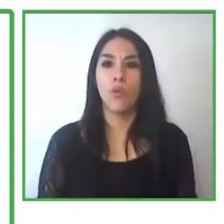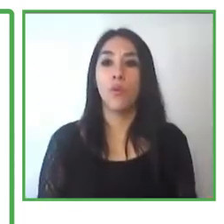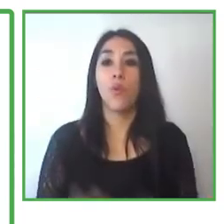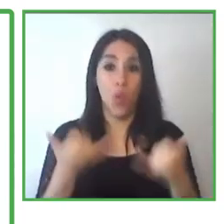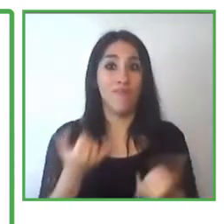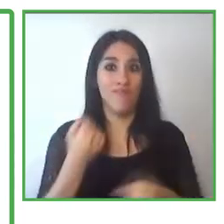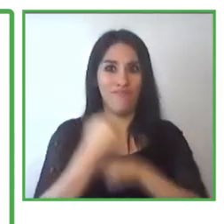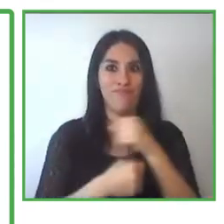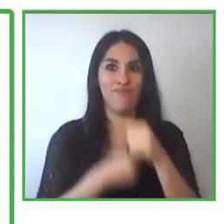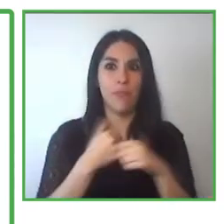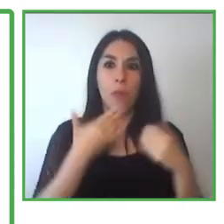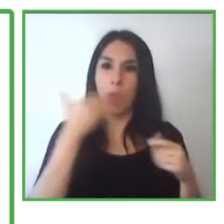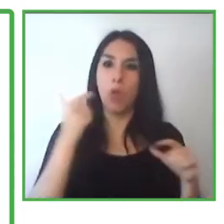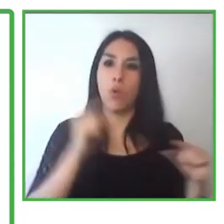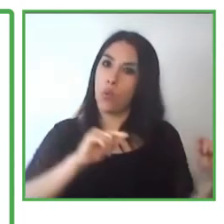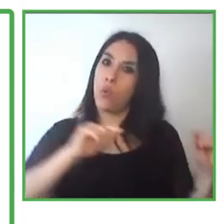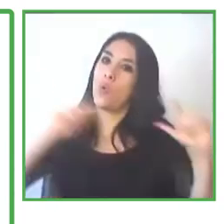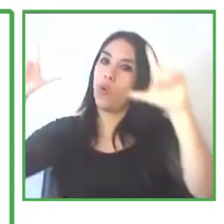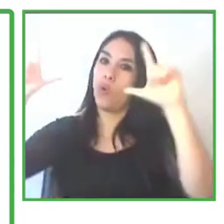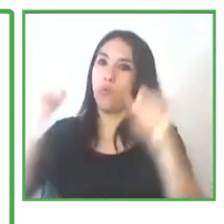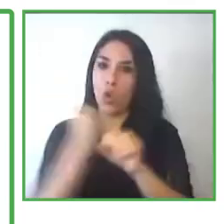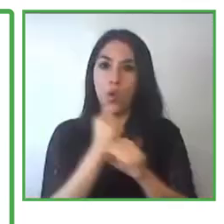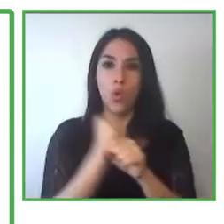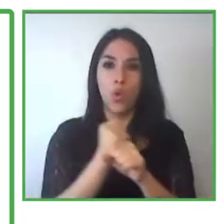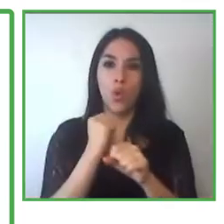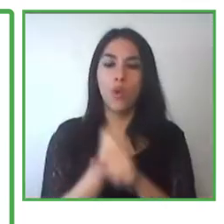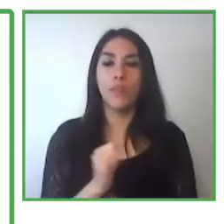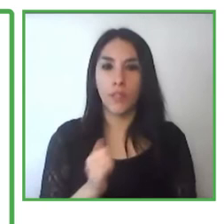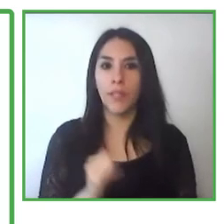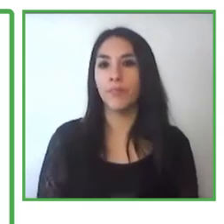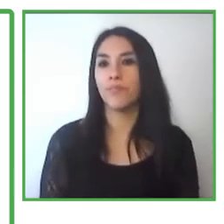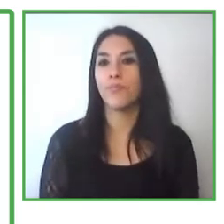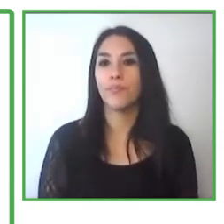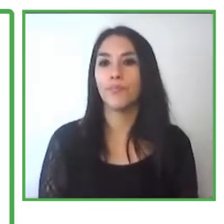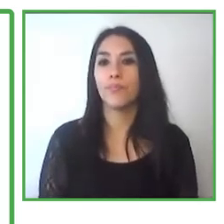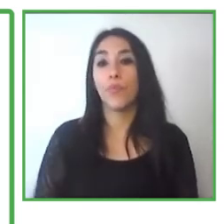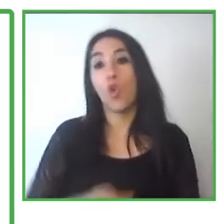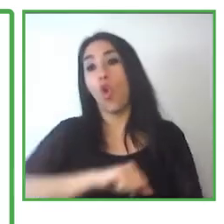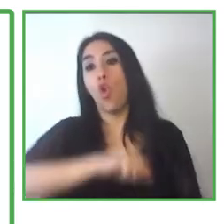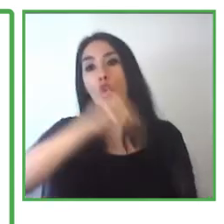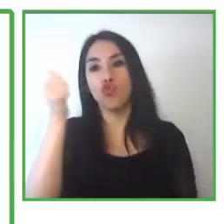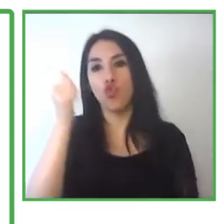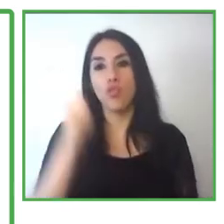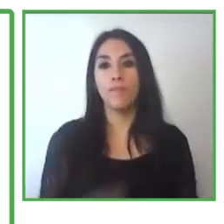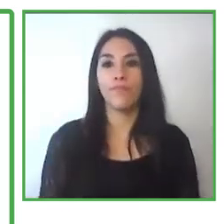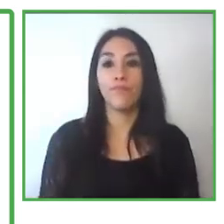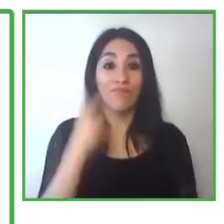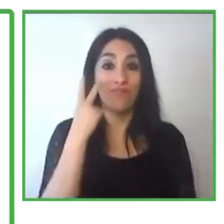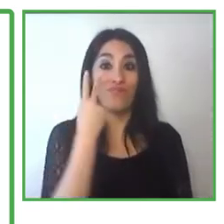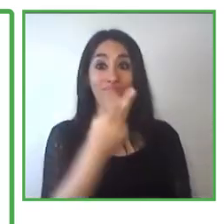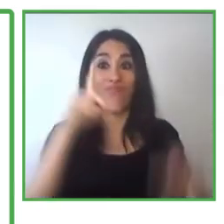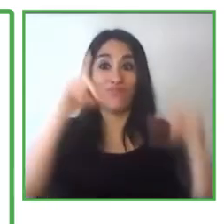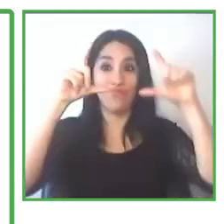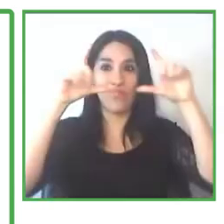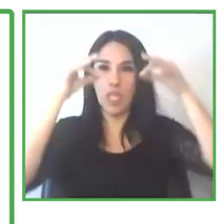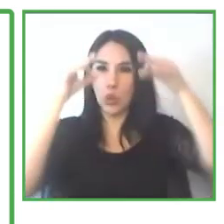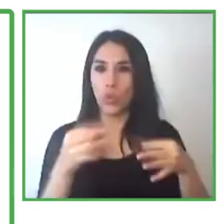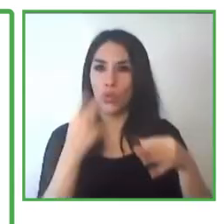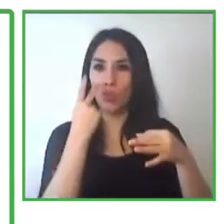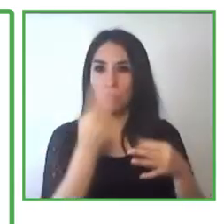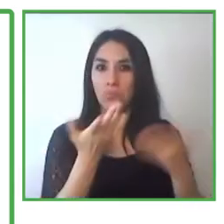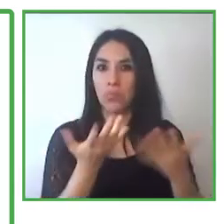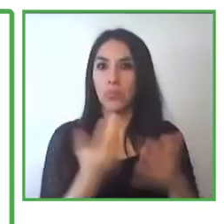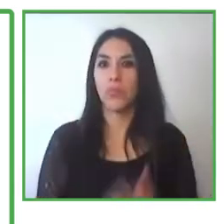than in the years without pandemic. So in here we can see how